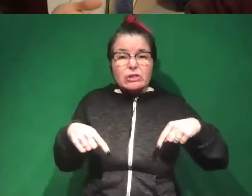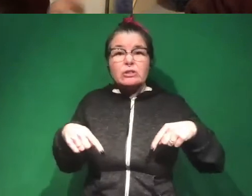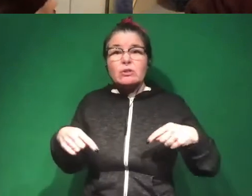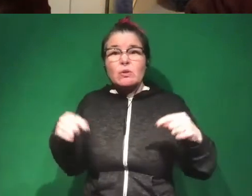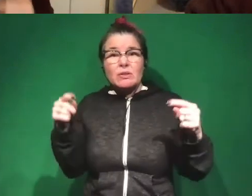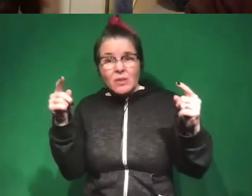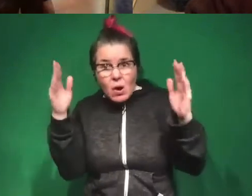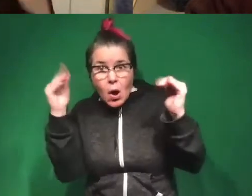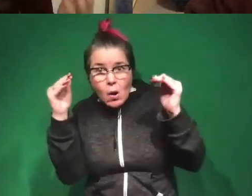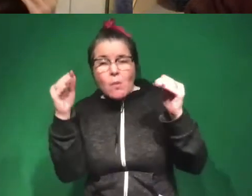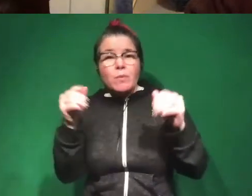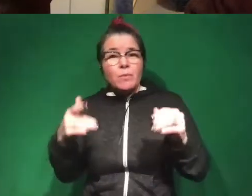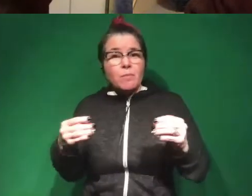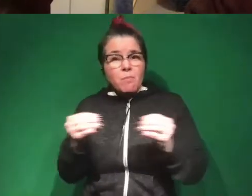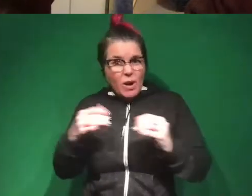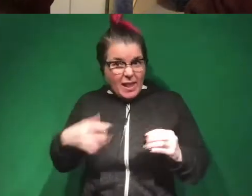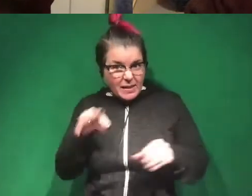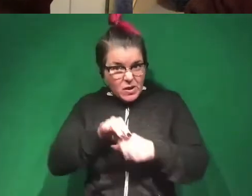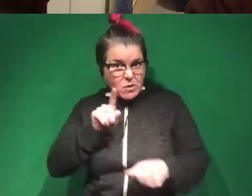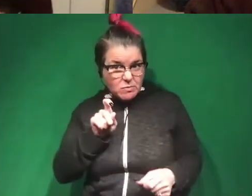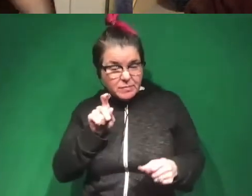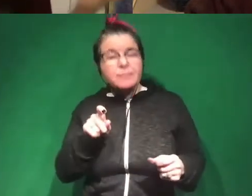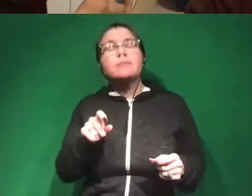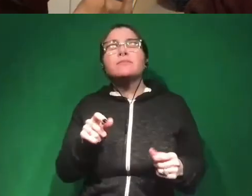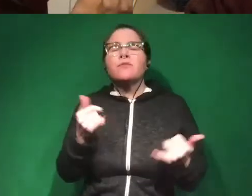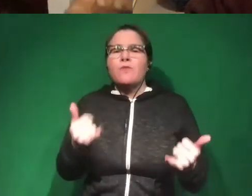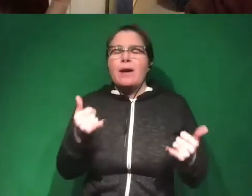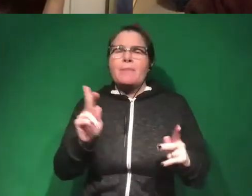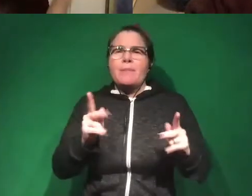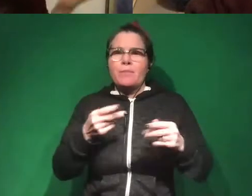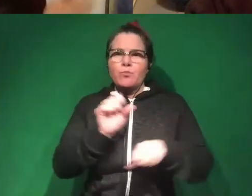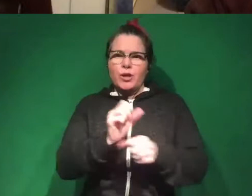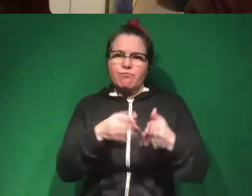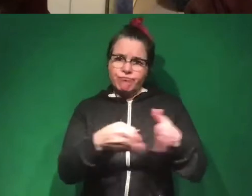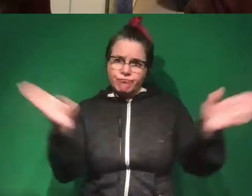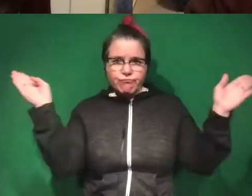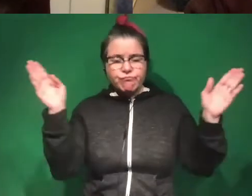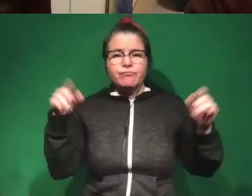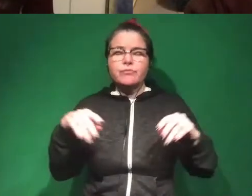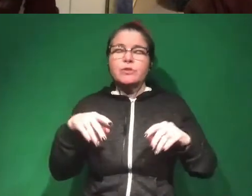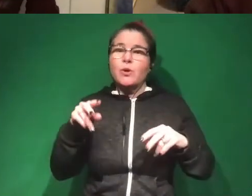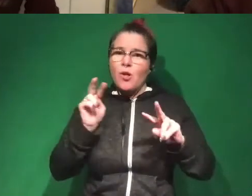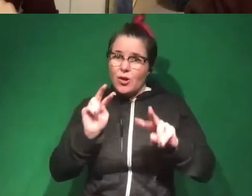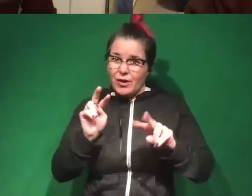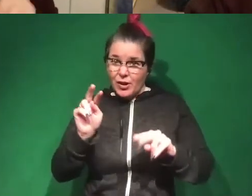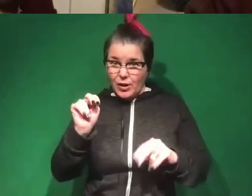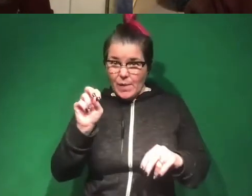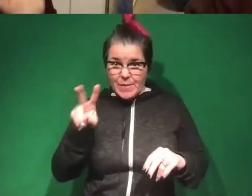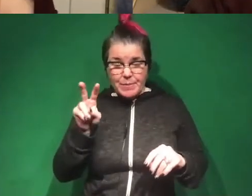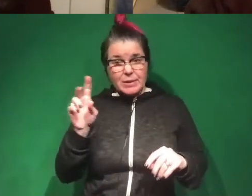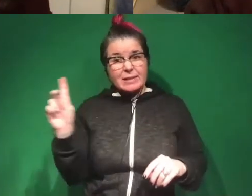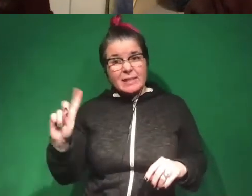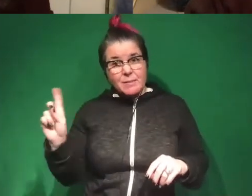hope? And there's a lot of interesting work going on kind of broadly. And so, again, looking towards November, are Democrats,